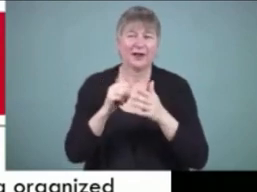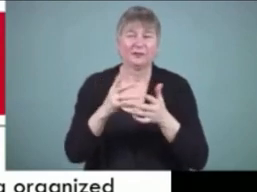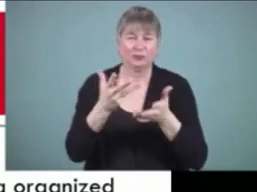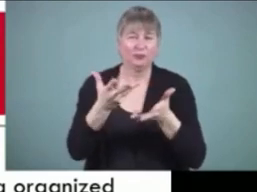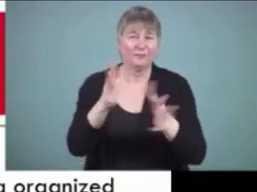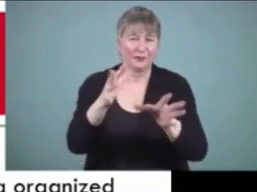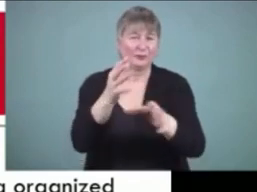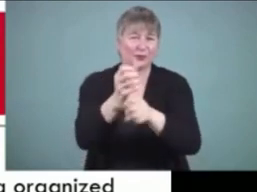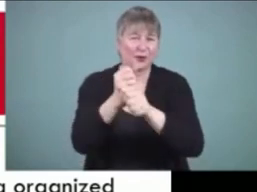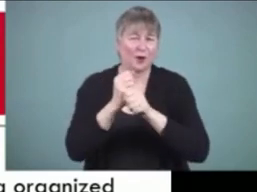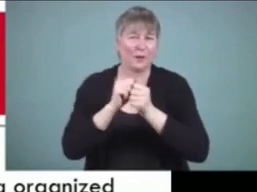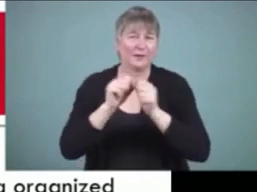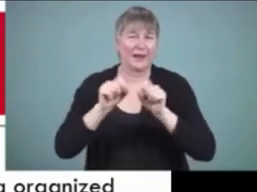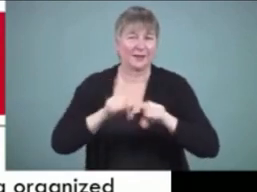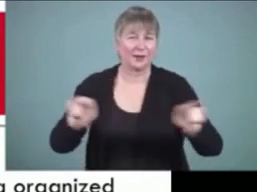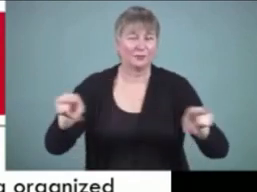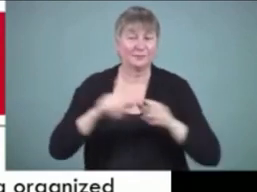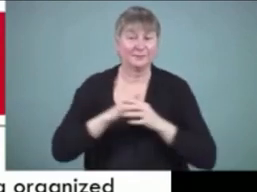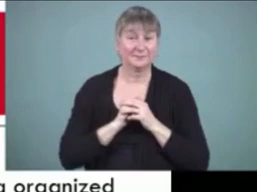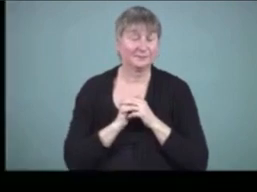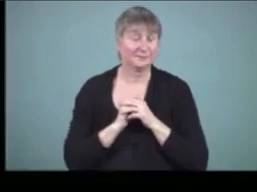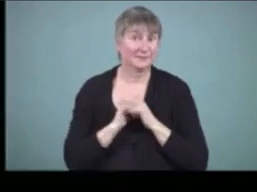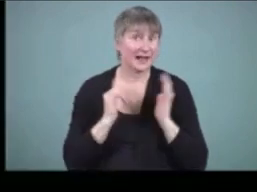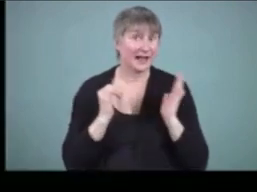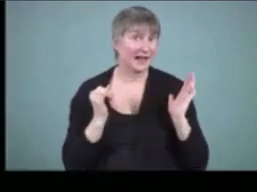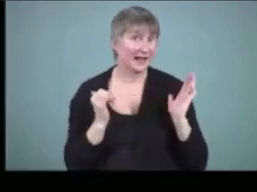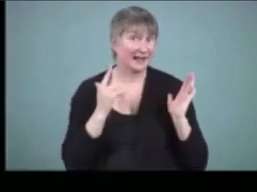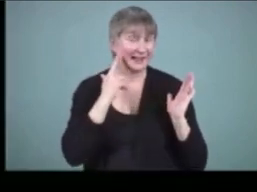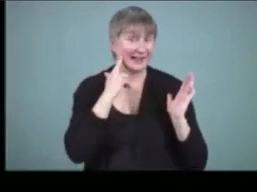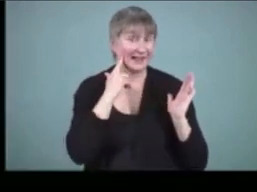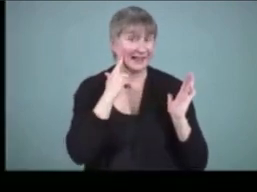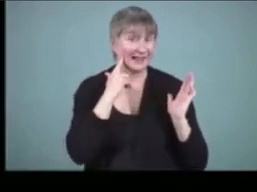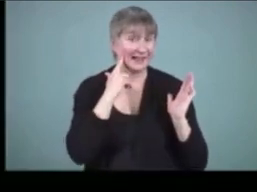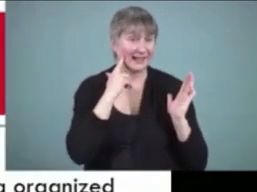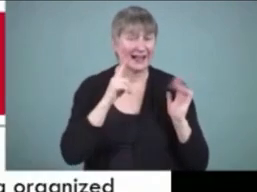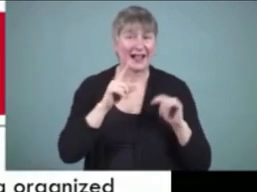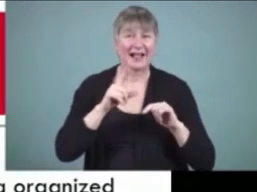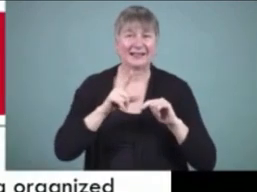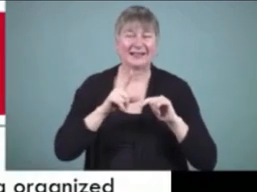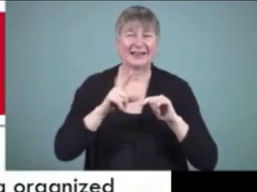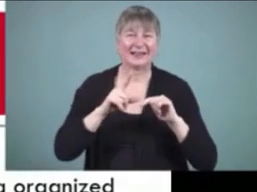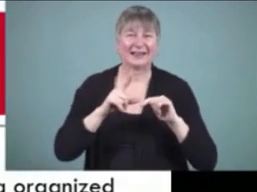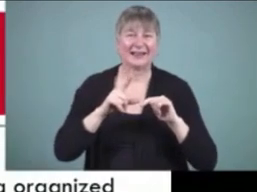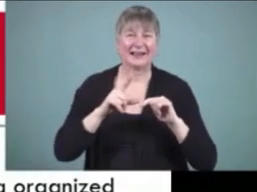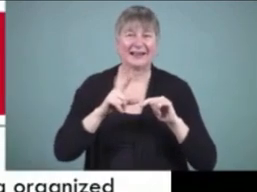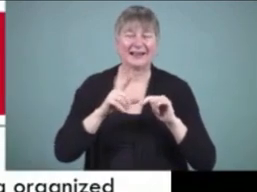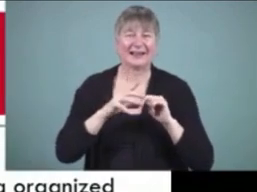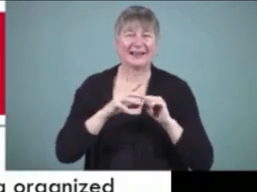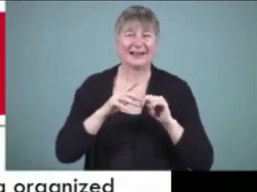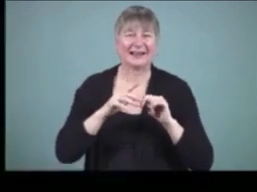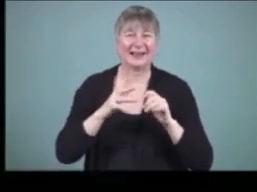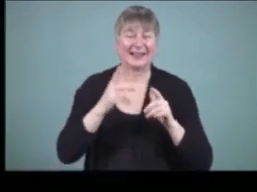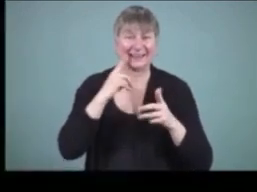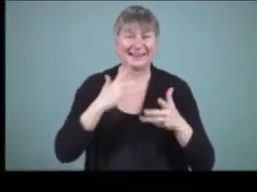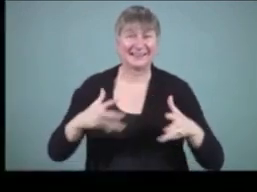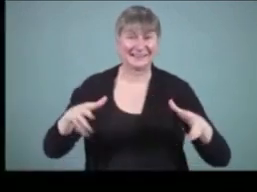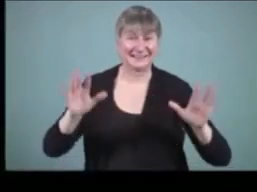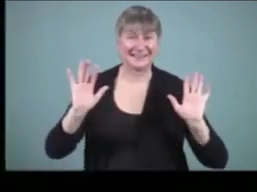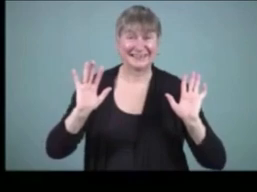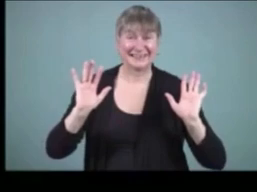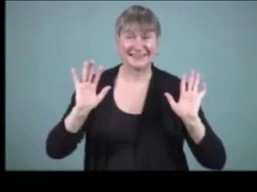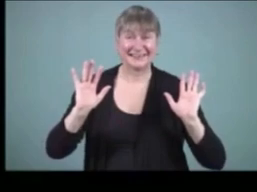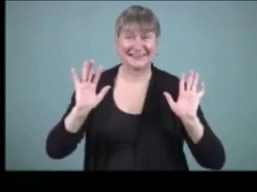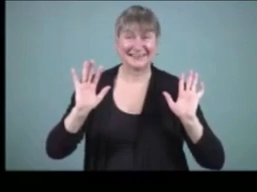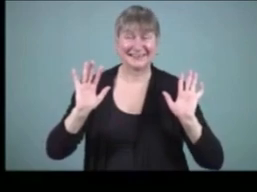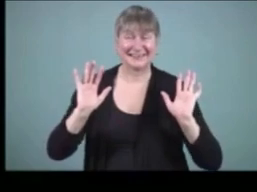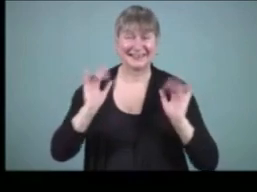handouts and i think that's i'm sorry because i can't see my slides ahead it's hard to tell i think that's